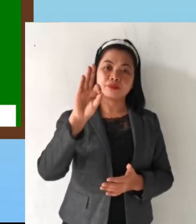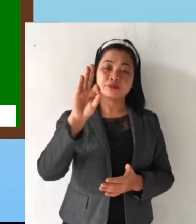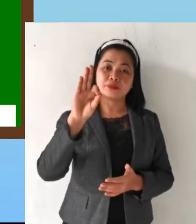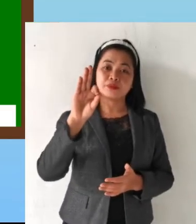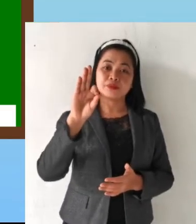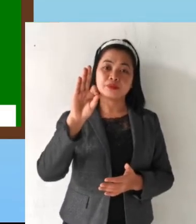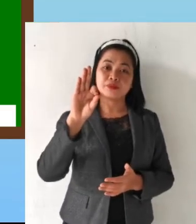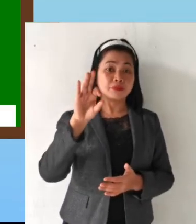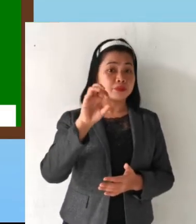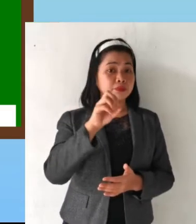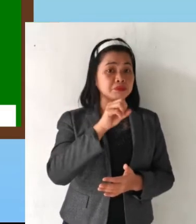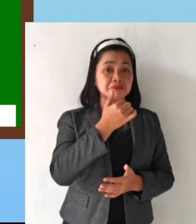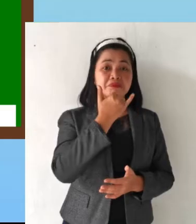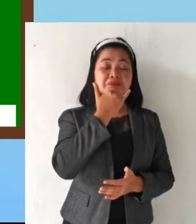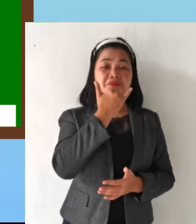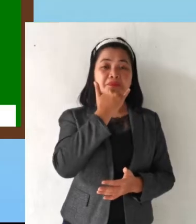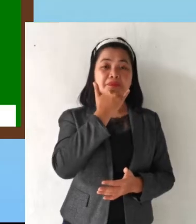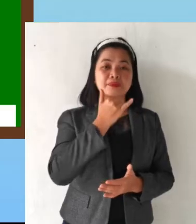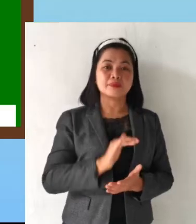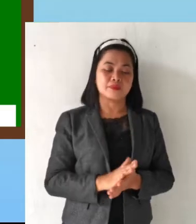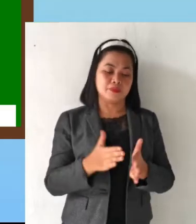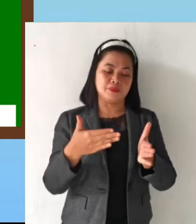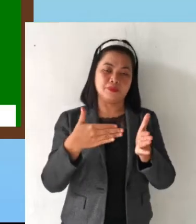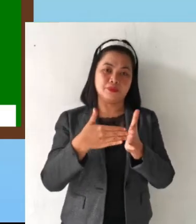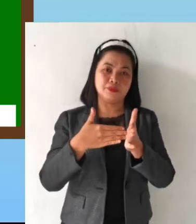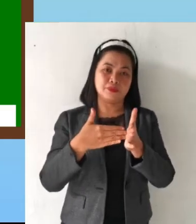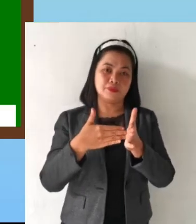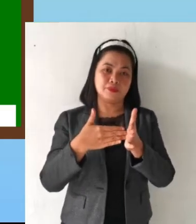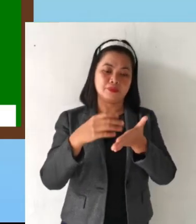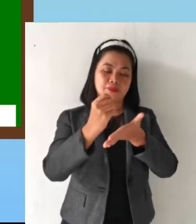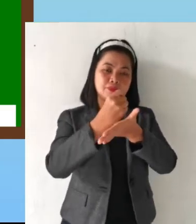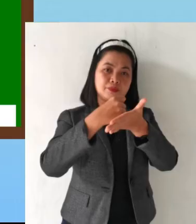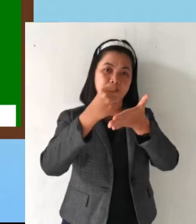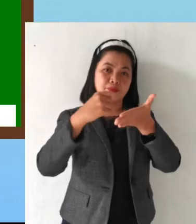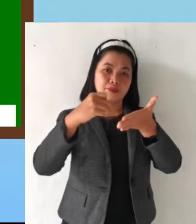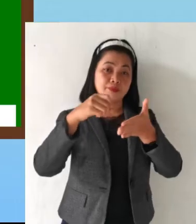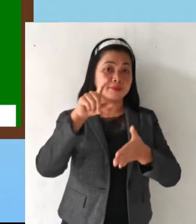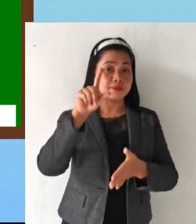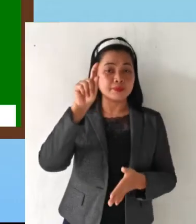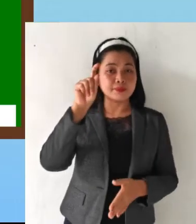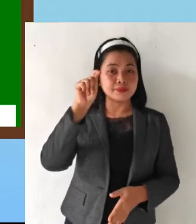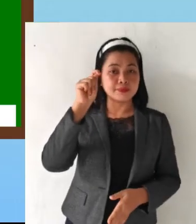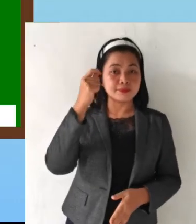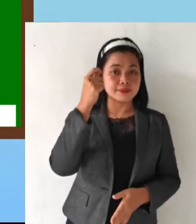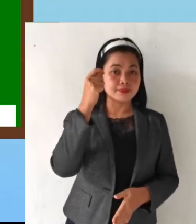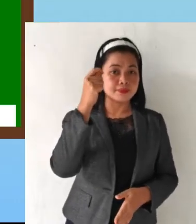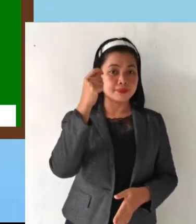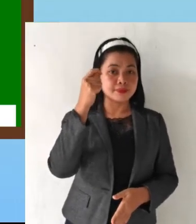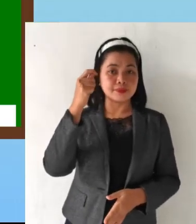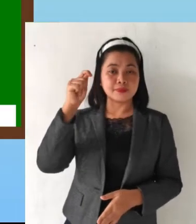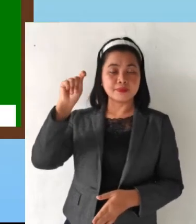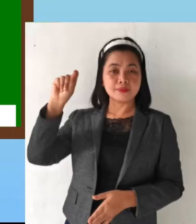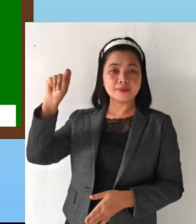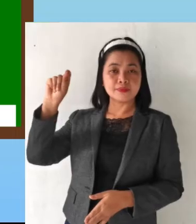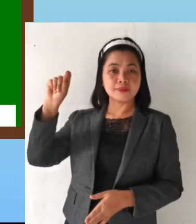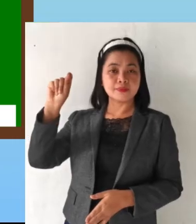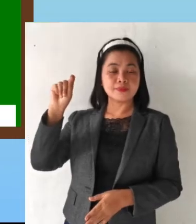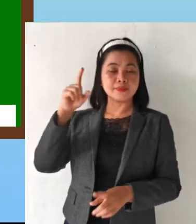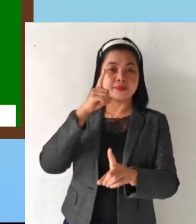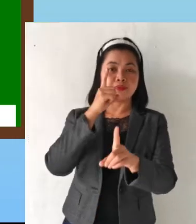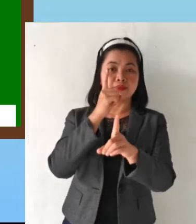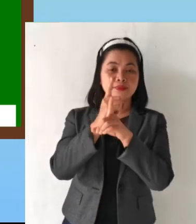it is false Again Write T if the statement is